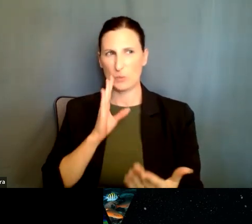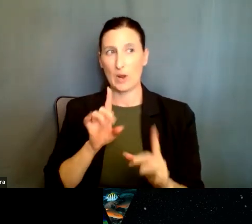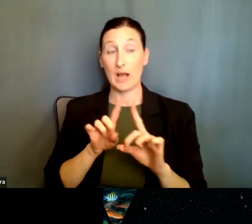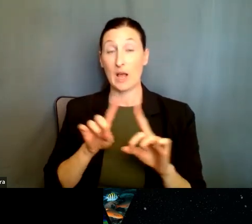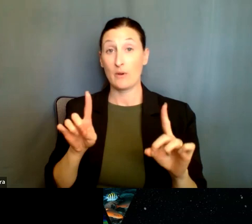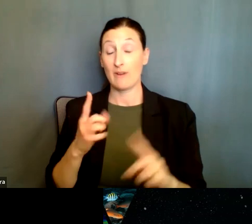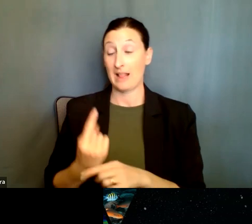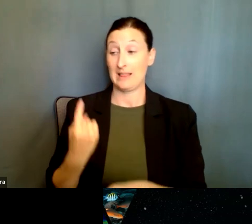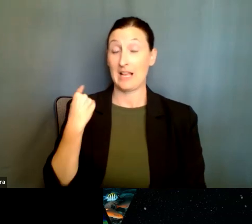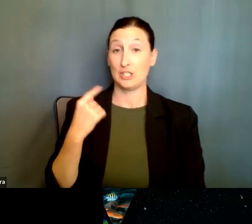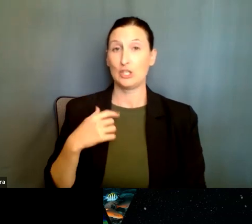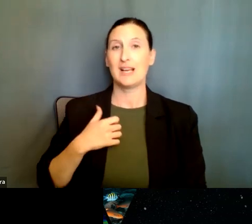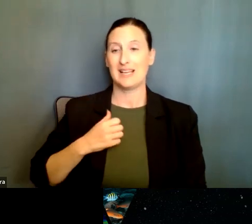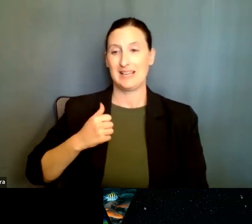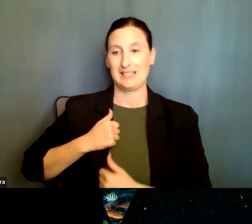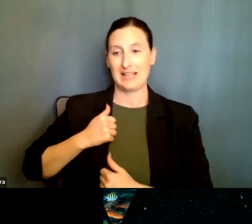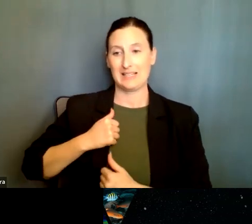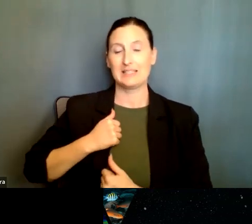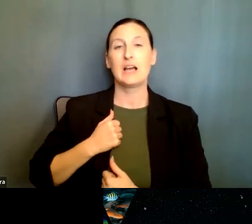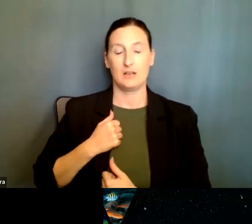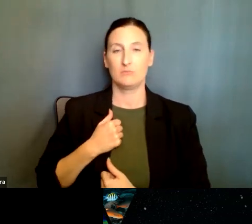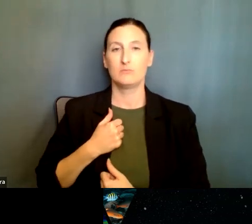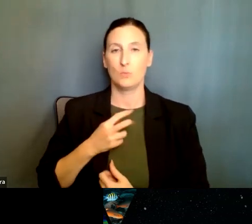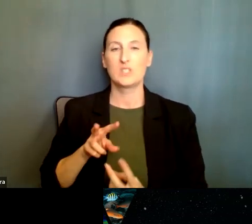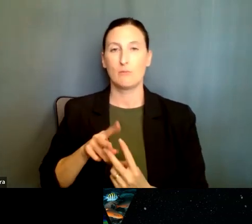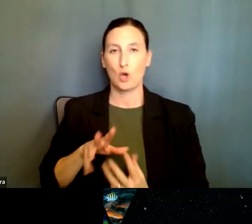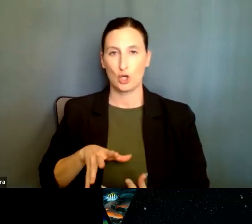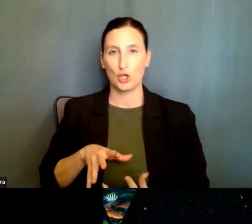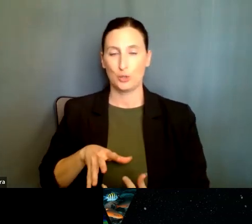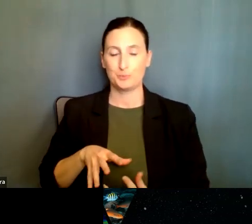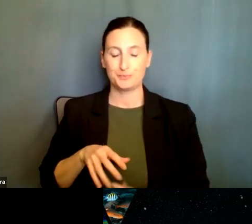Canada was one of the partners. And, um, as such, um,